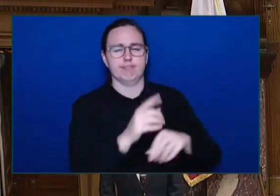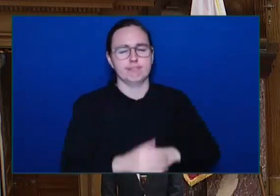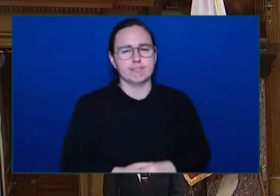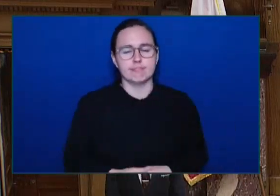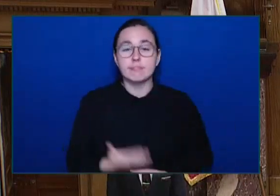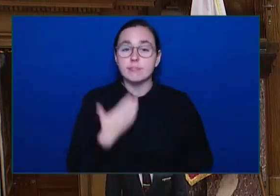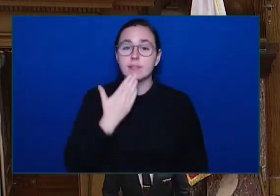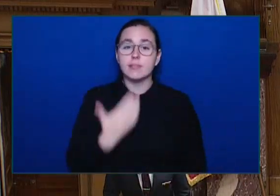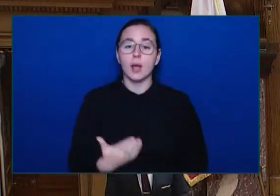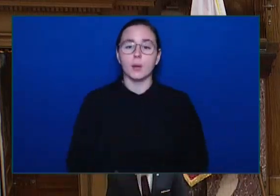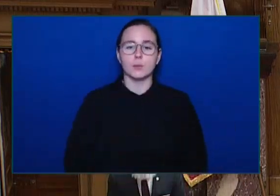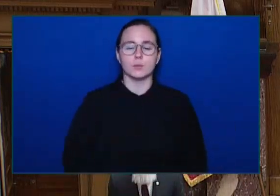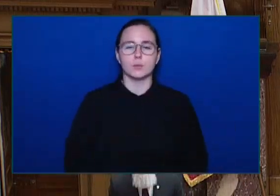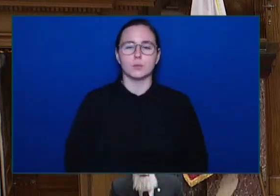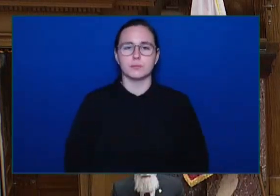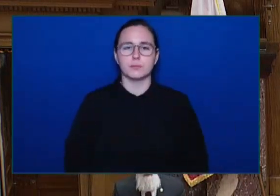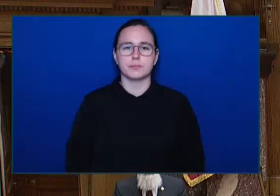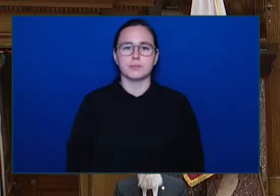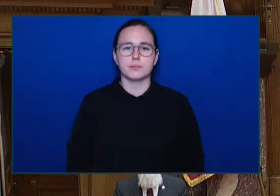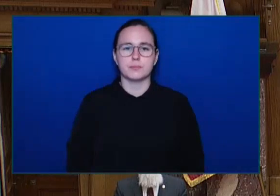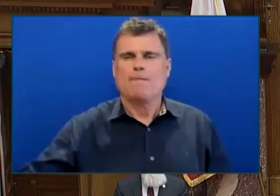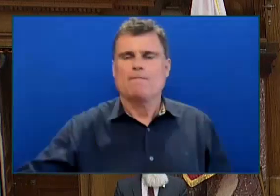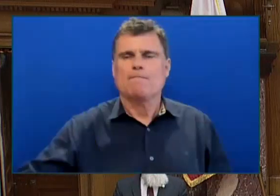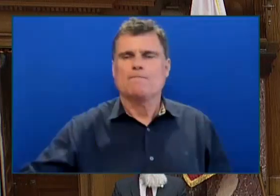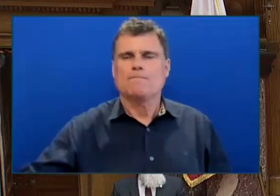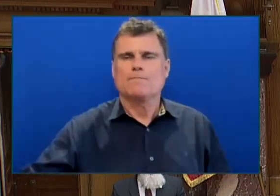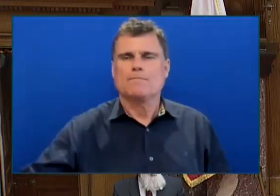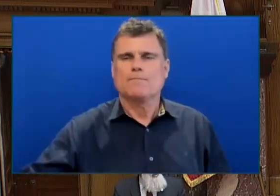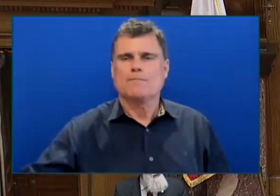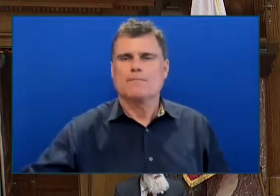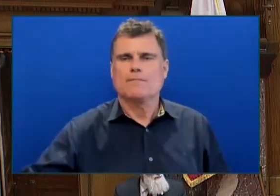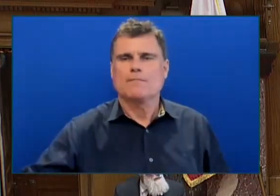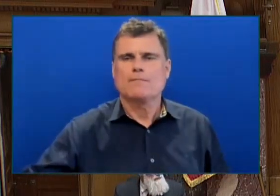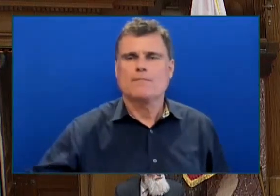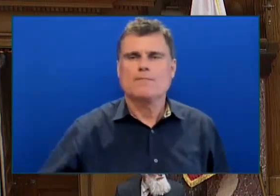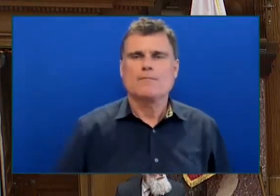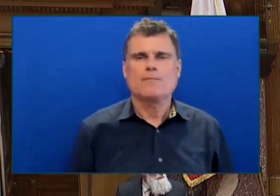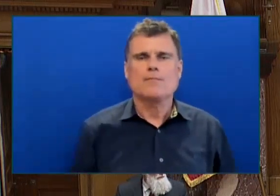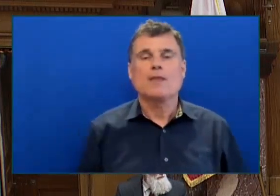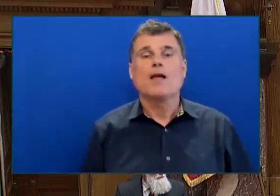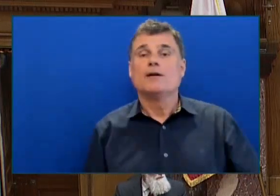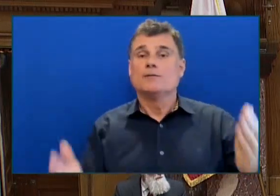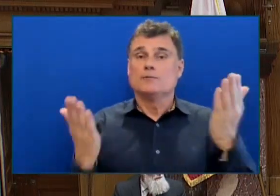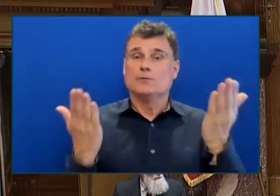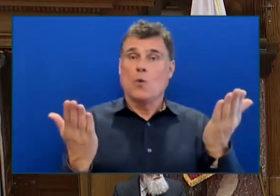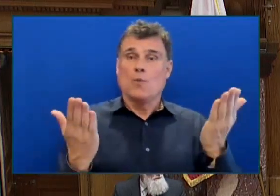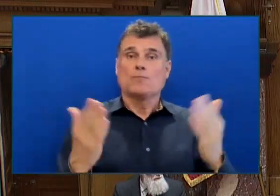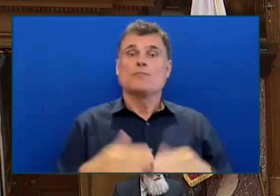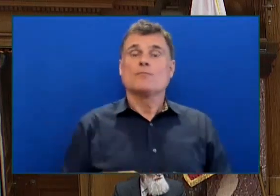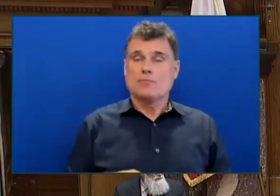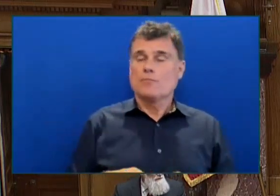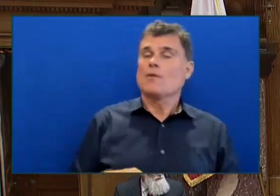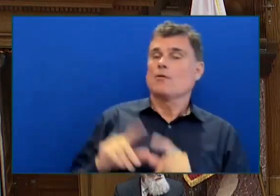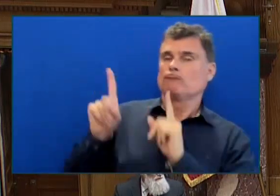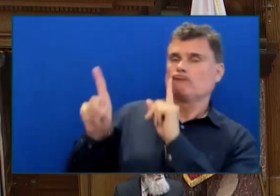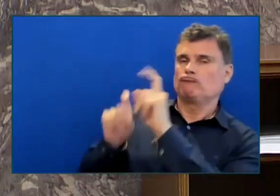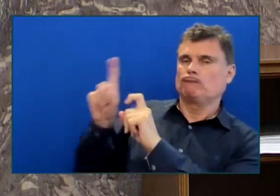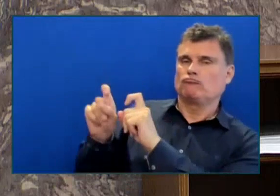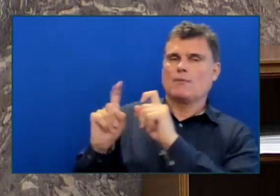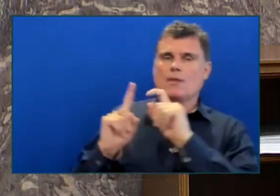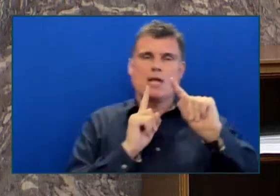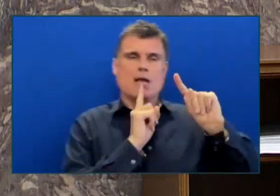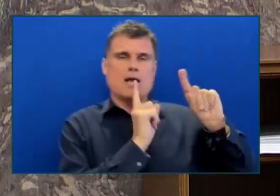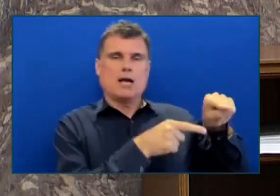Oral questions by members? Member for West Vancouver-Kaplano. Thank you, Mr. Speaker. Mr. Speaker, this Premier